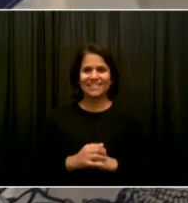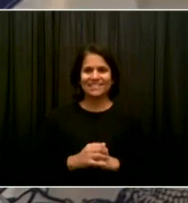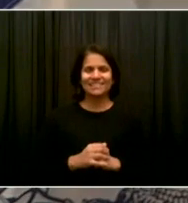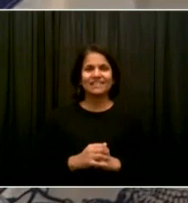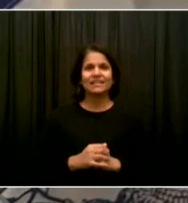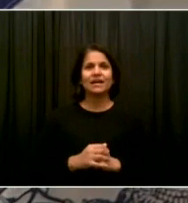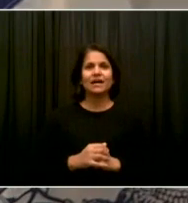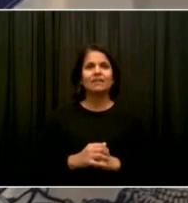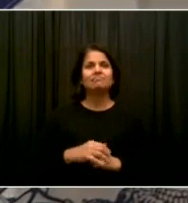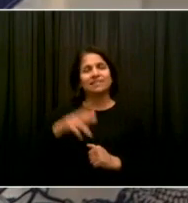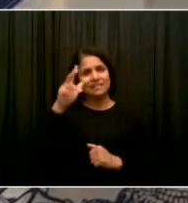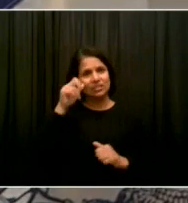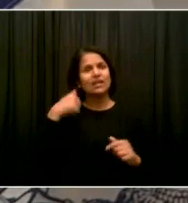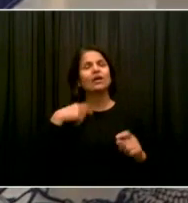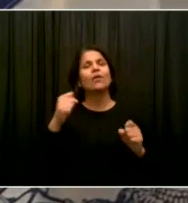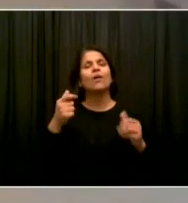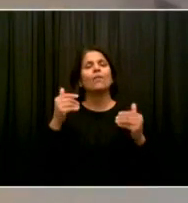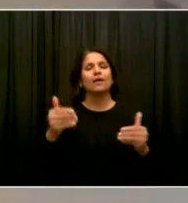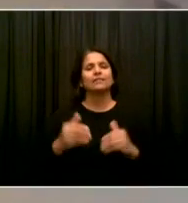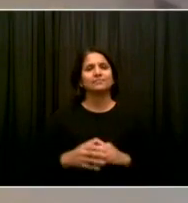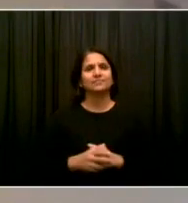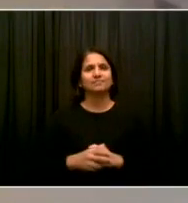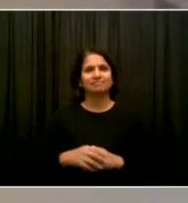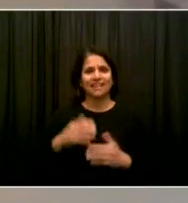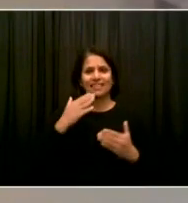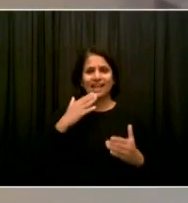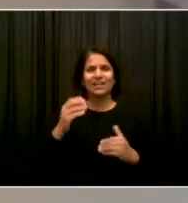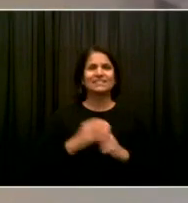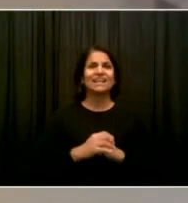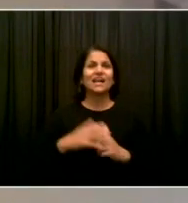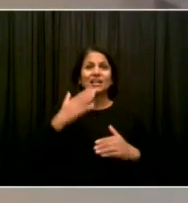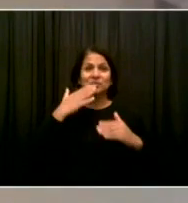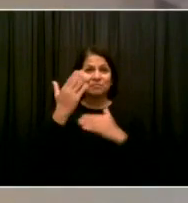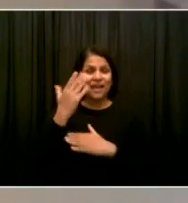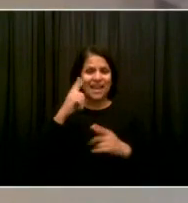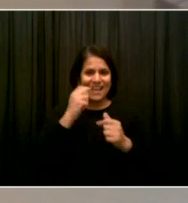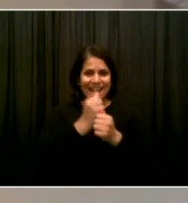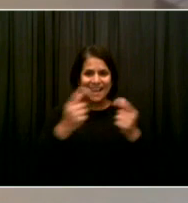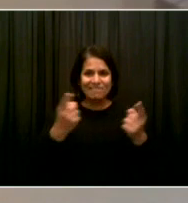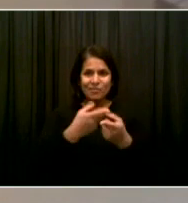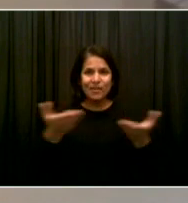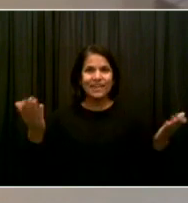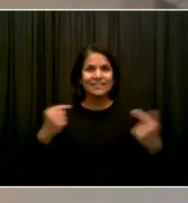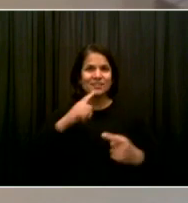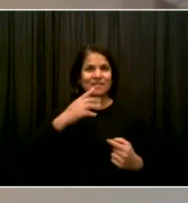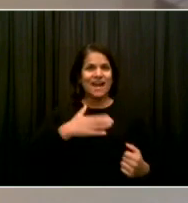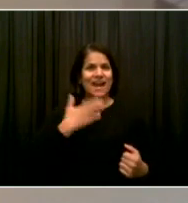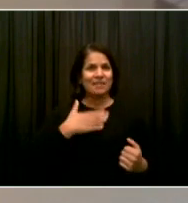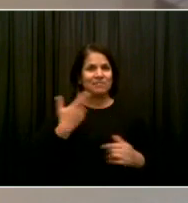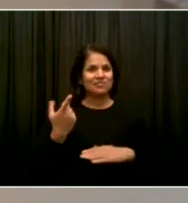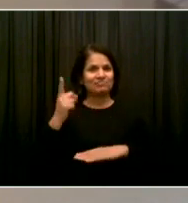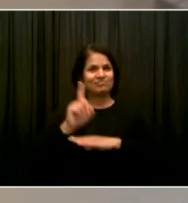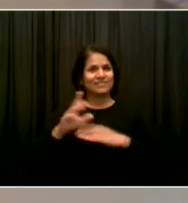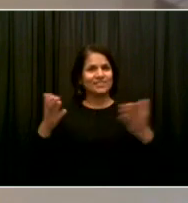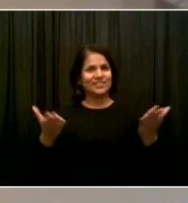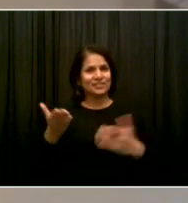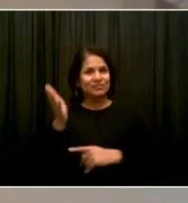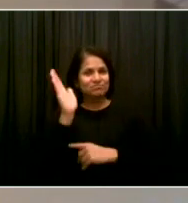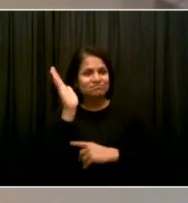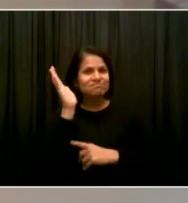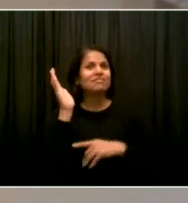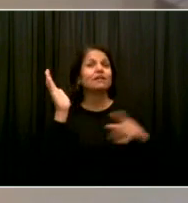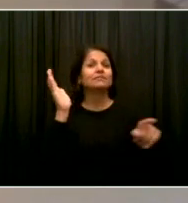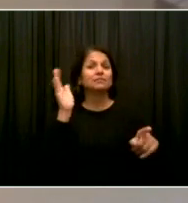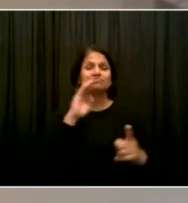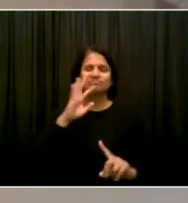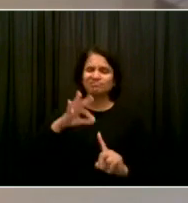Thank you, Bill. Good morning, everyone. I'm so glad I could join you this morning. Today's a special day for New Yorkers all